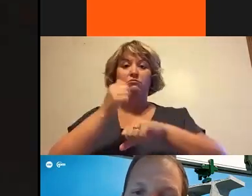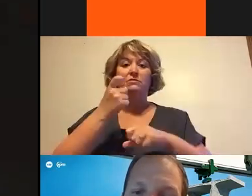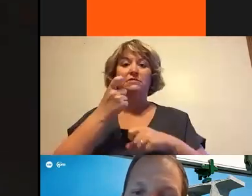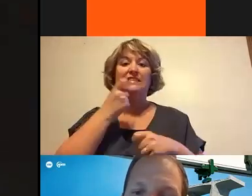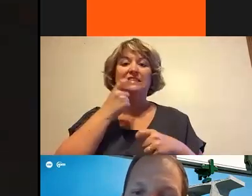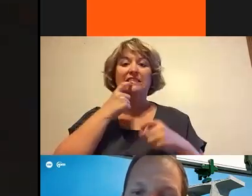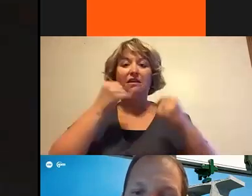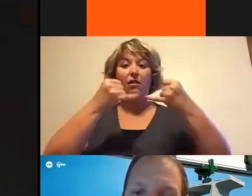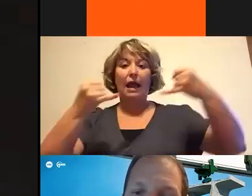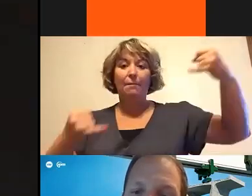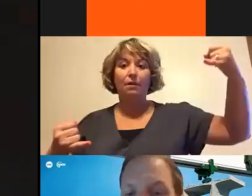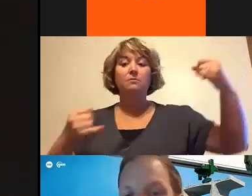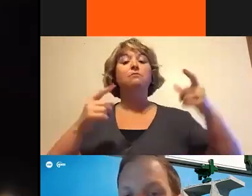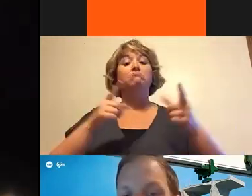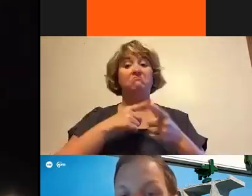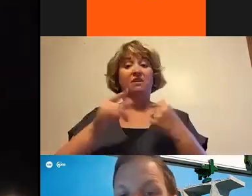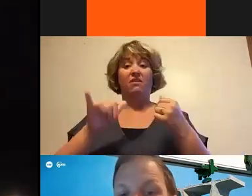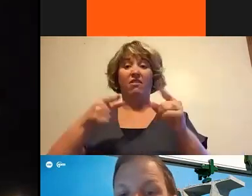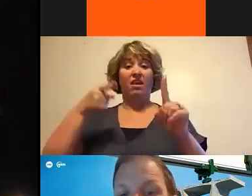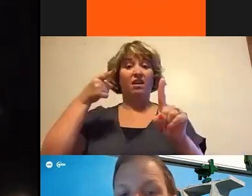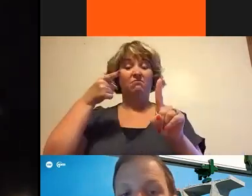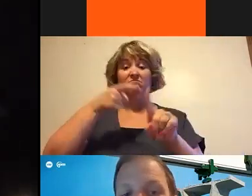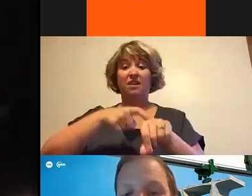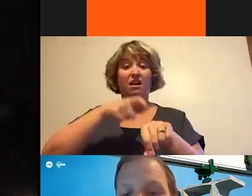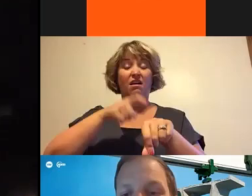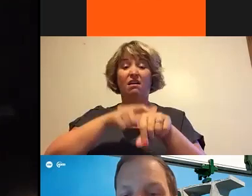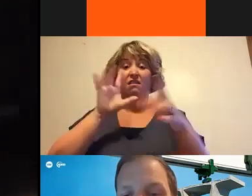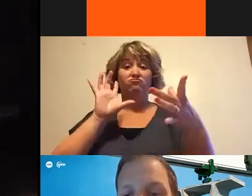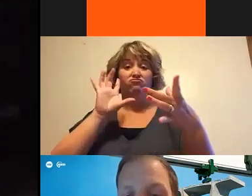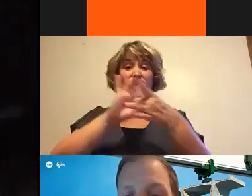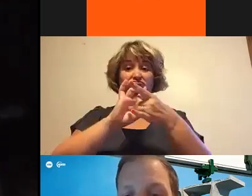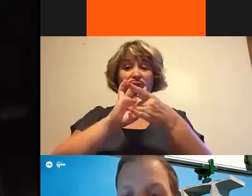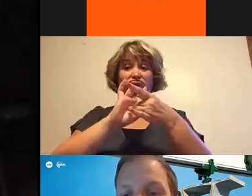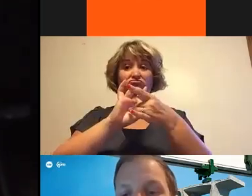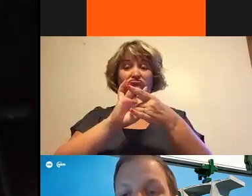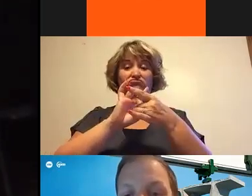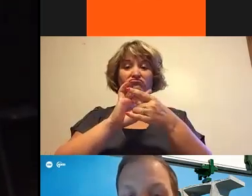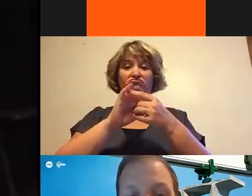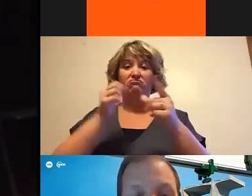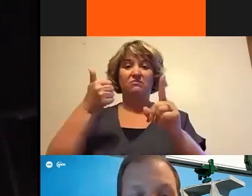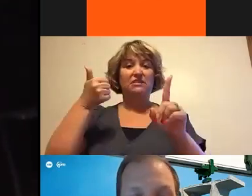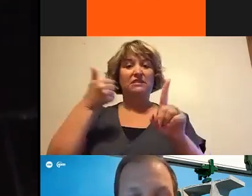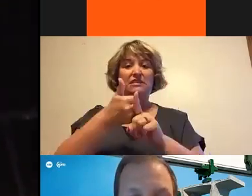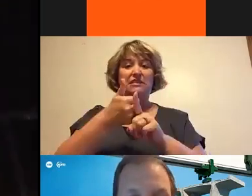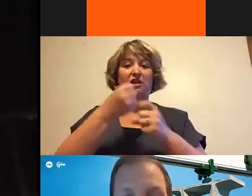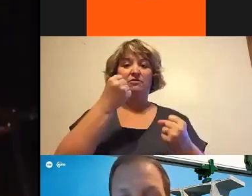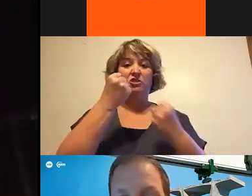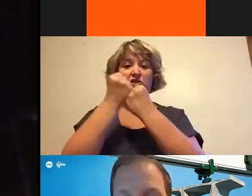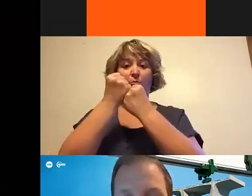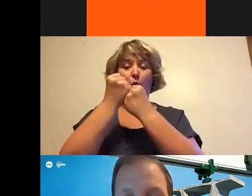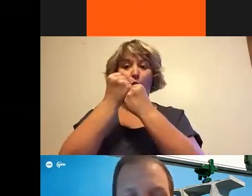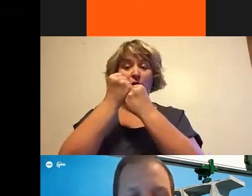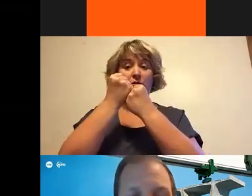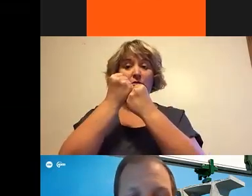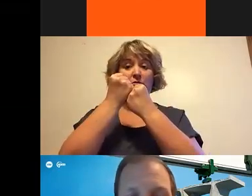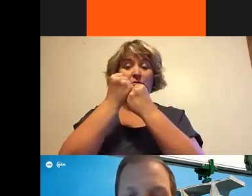and then at that point in time, once those cables are installed and stressed, the span is self-supporting. The gantry can lower that span down under the